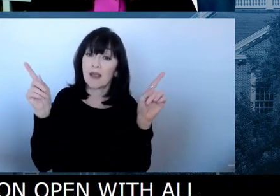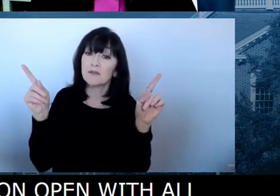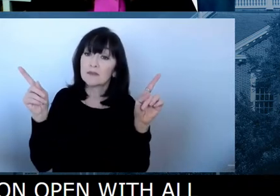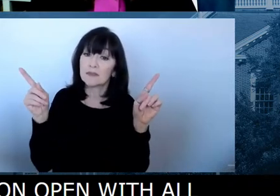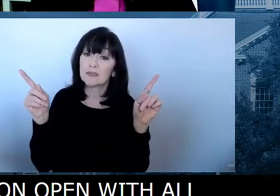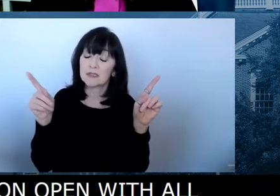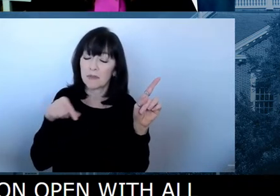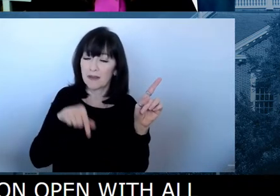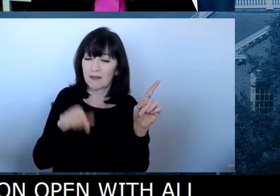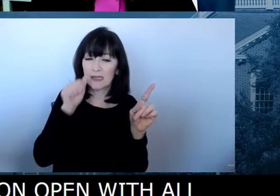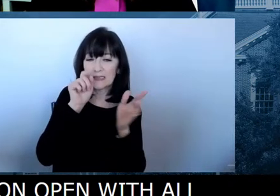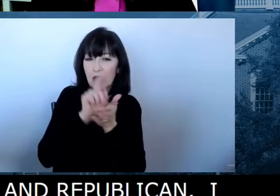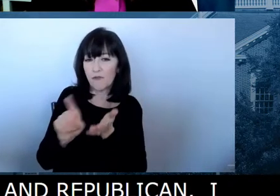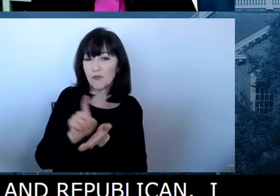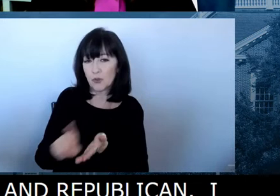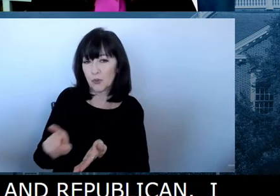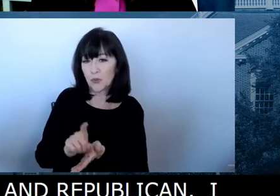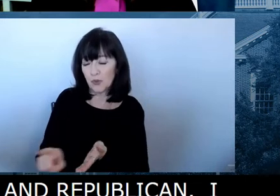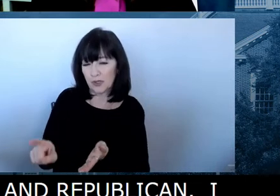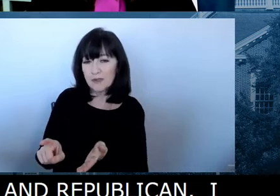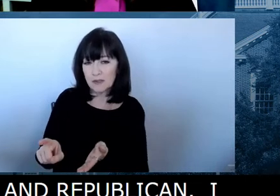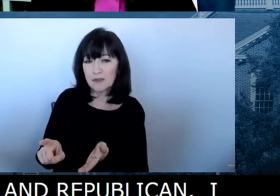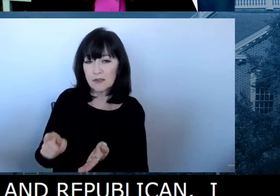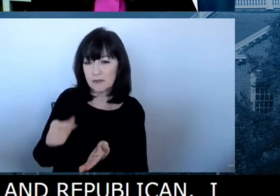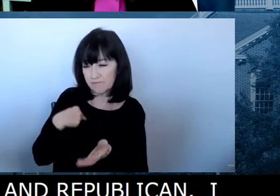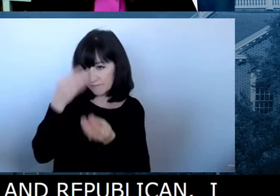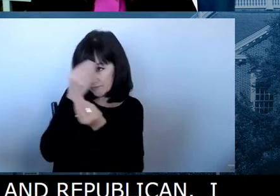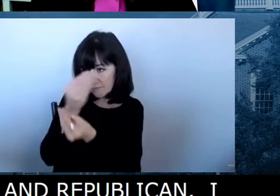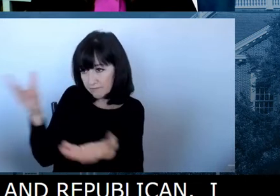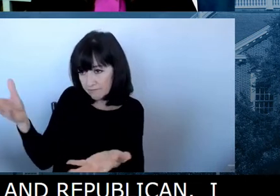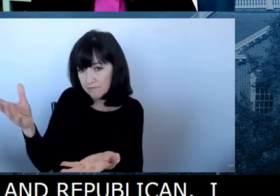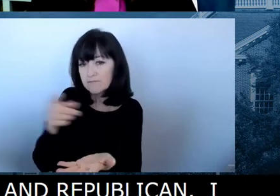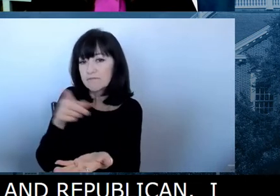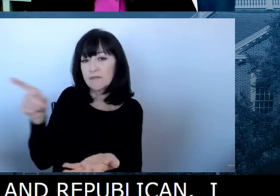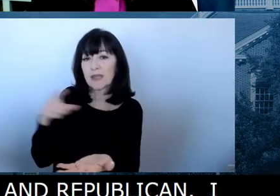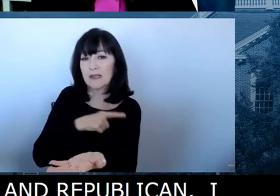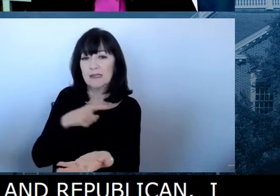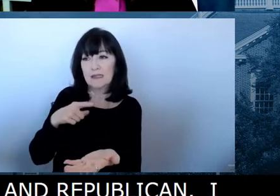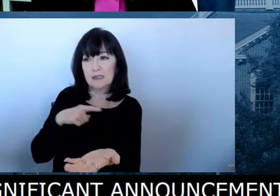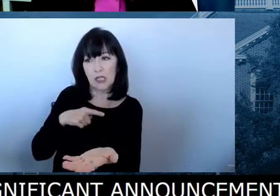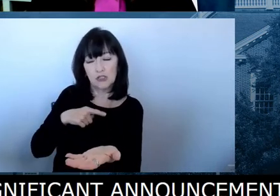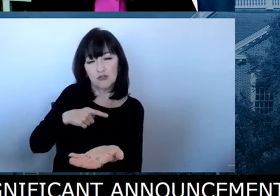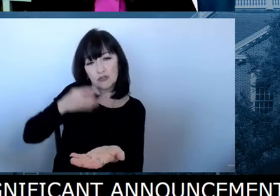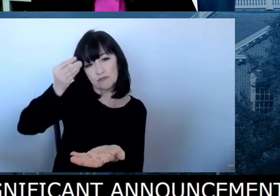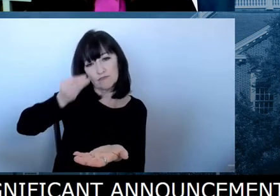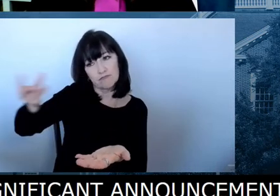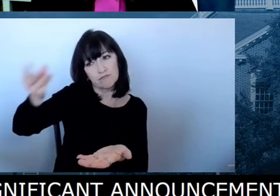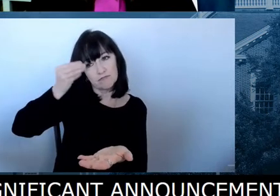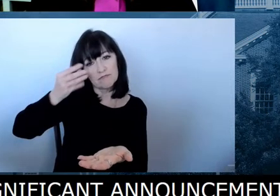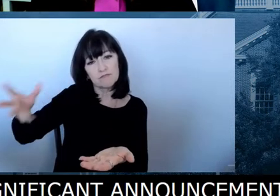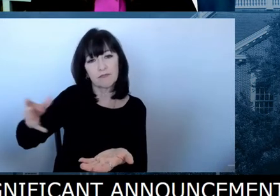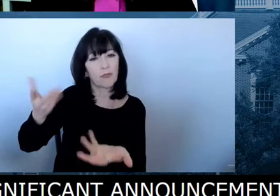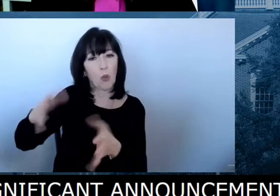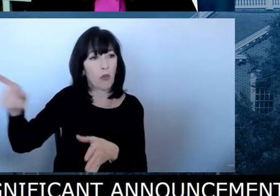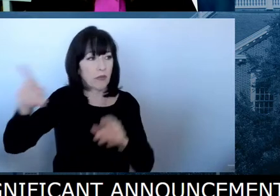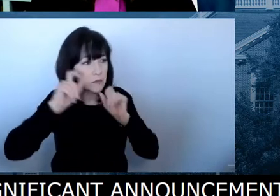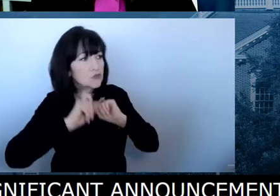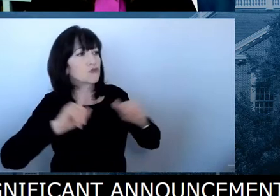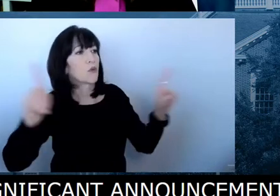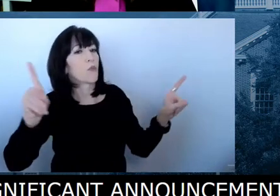weekly press conferences, we give legislators and other elected officials a heads up so that they're not caught by surprise.